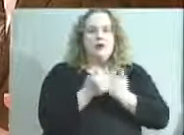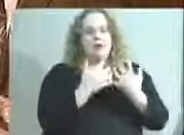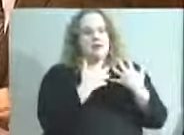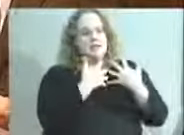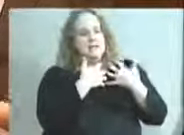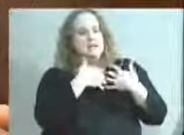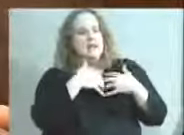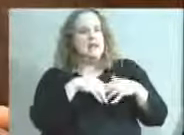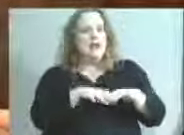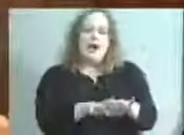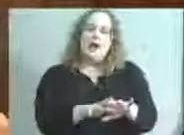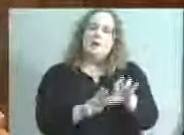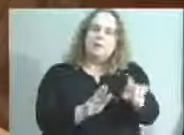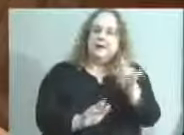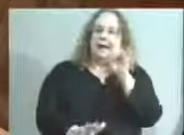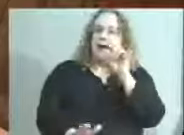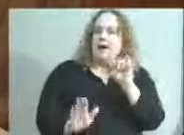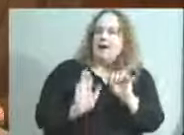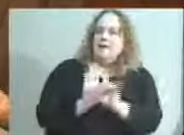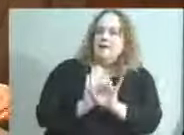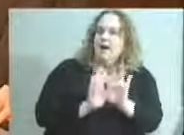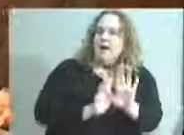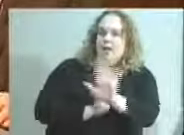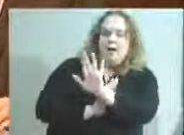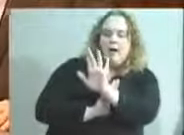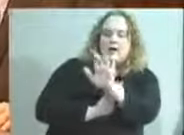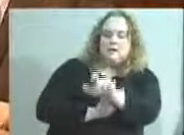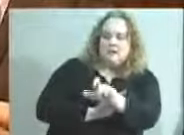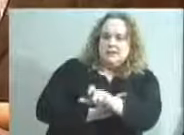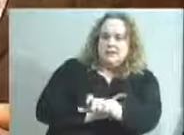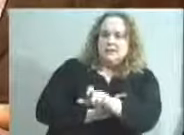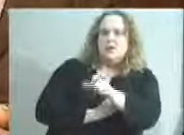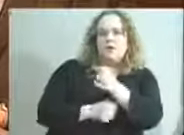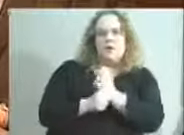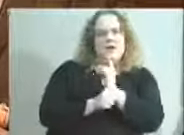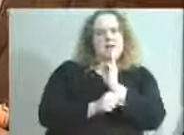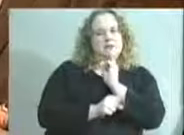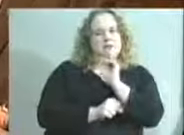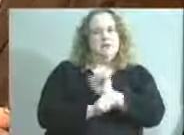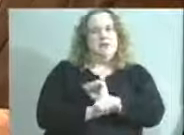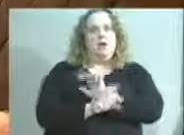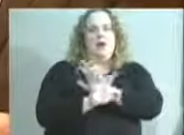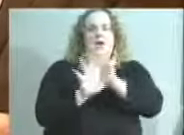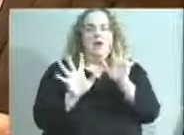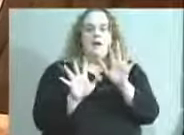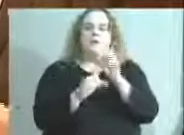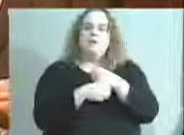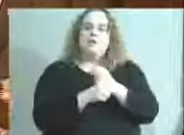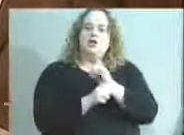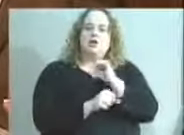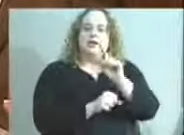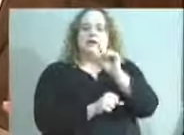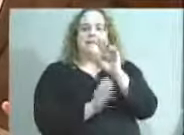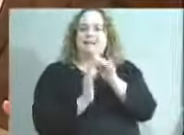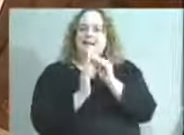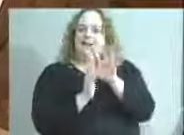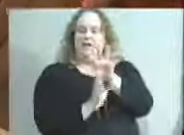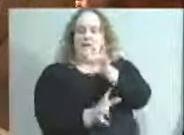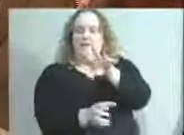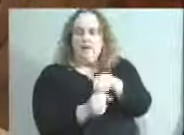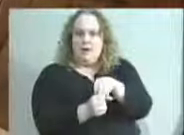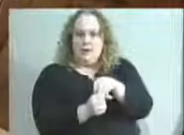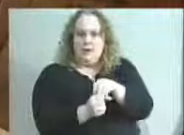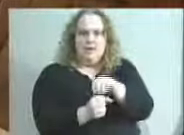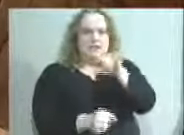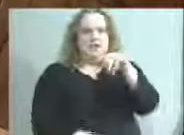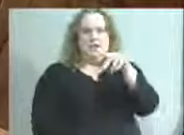the right needs. And so, it only makes sense to me that the city is an important part of that. Dr. Hargens did not